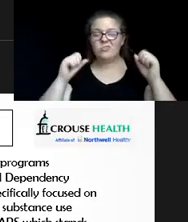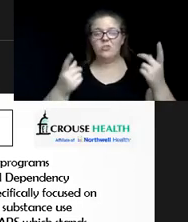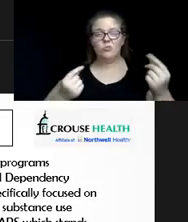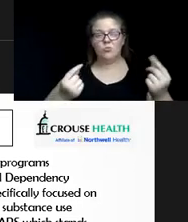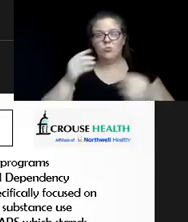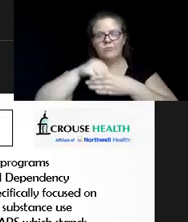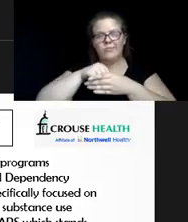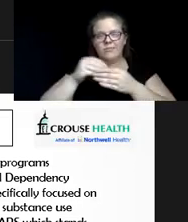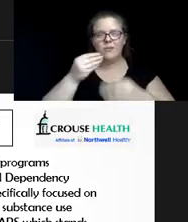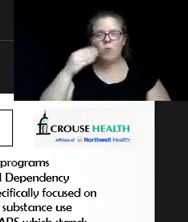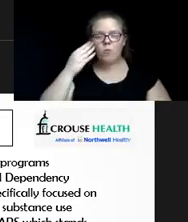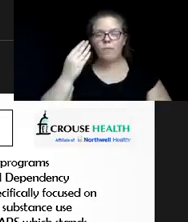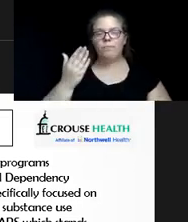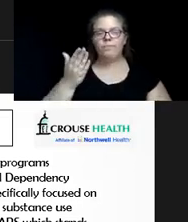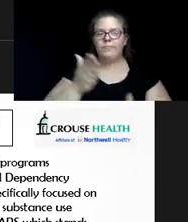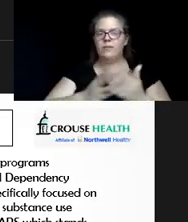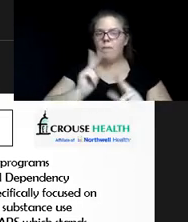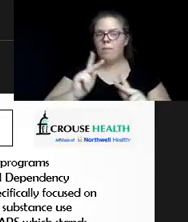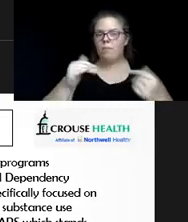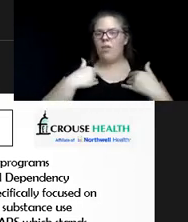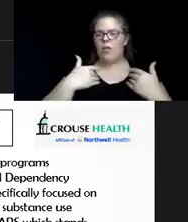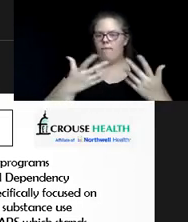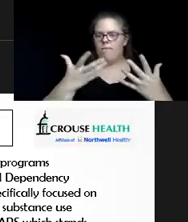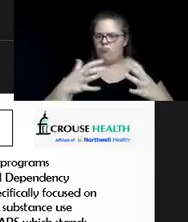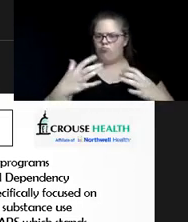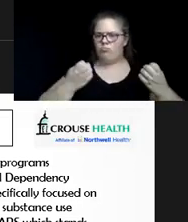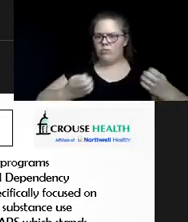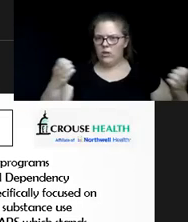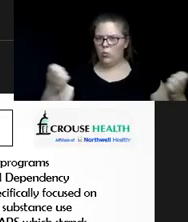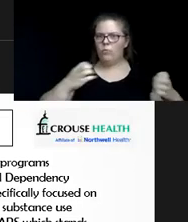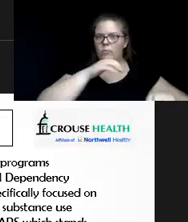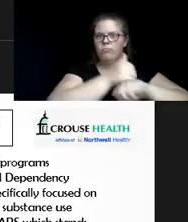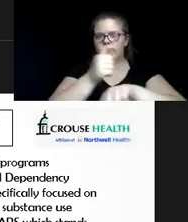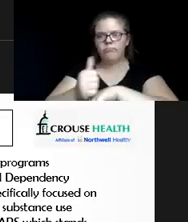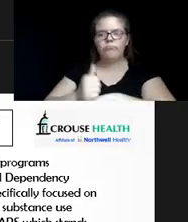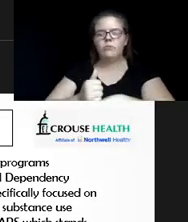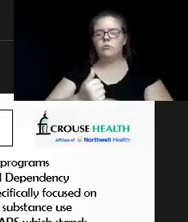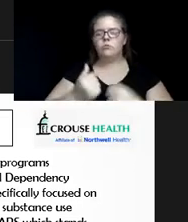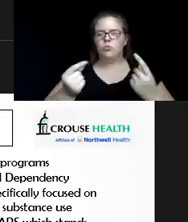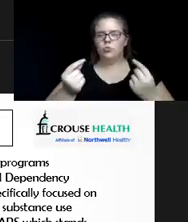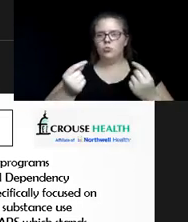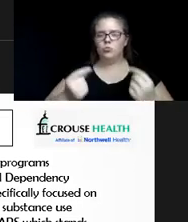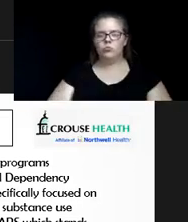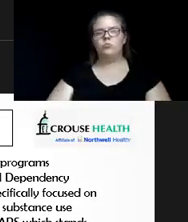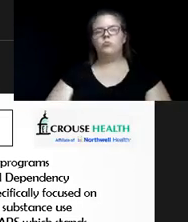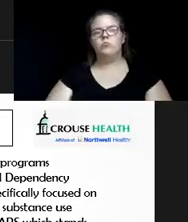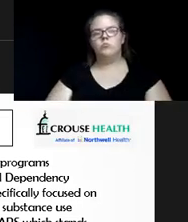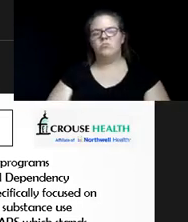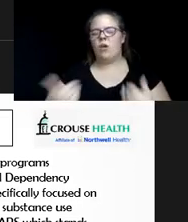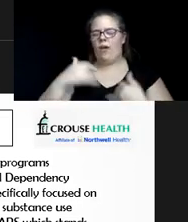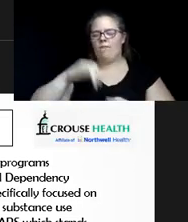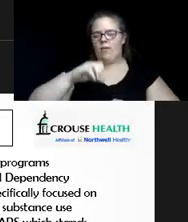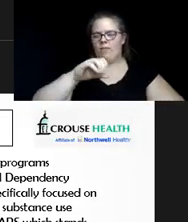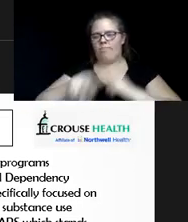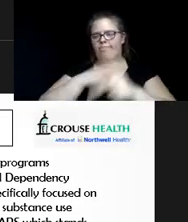You know, some people have things that are already set up for them to exercise, to stretch, to do things. You have that kind of structure in